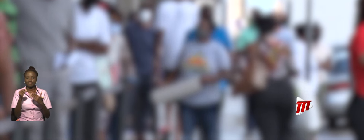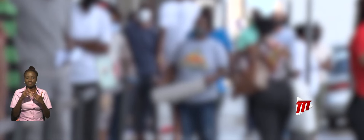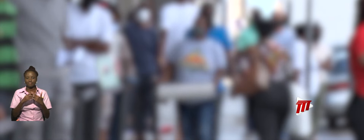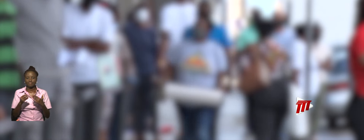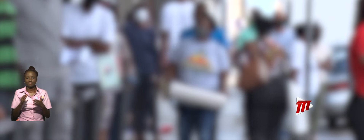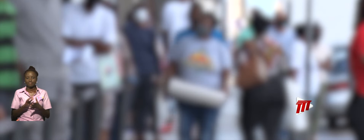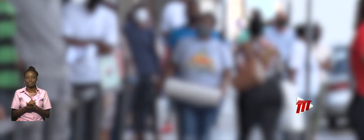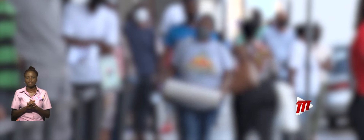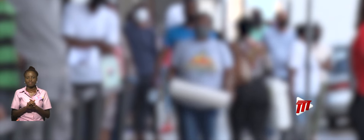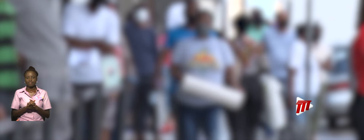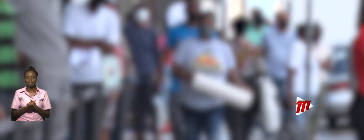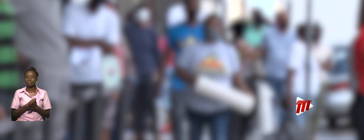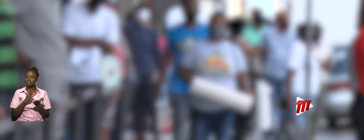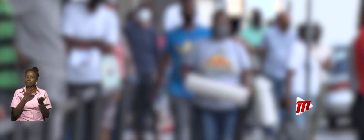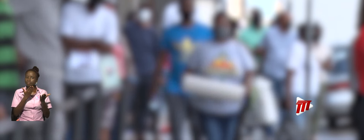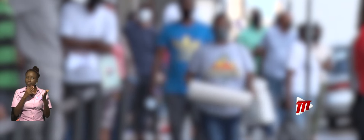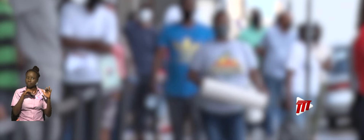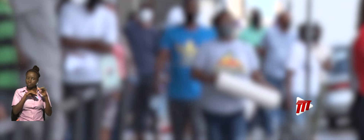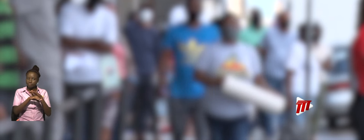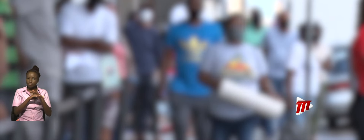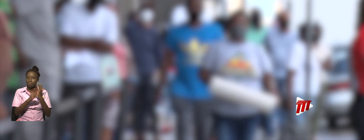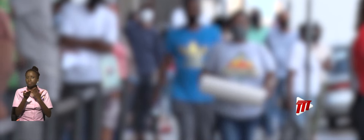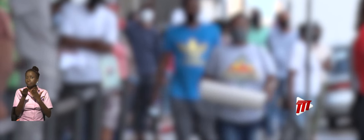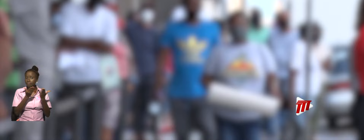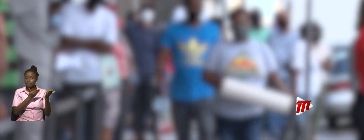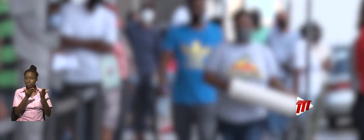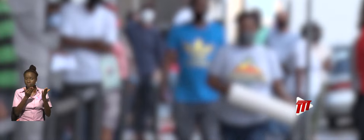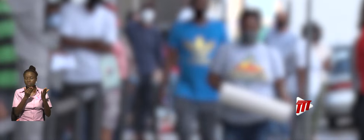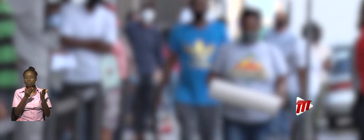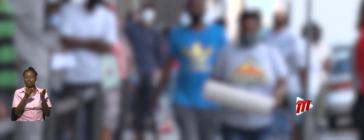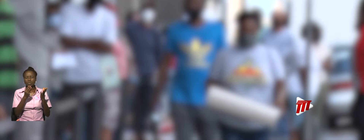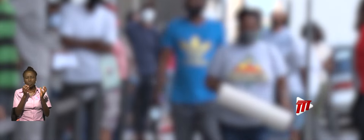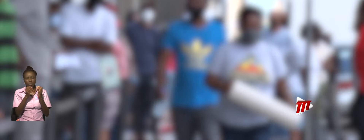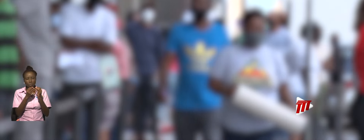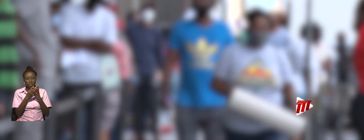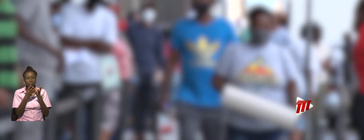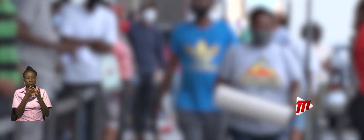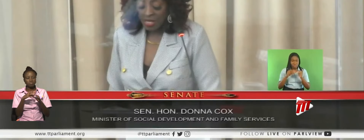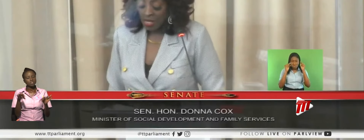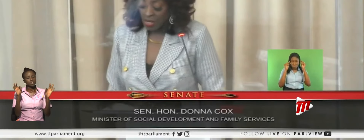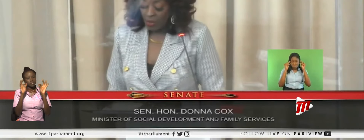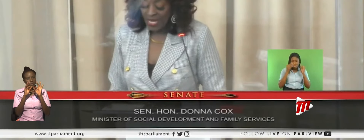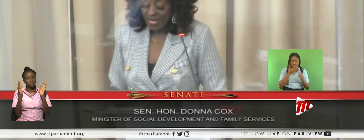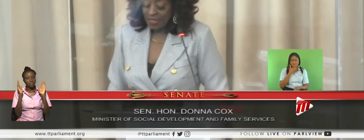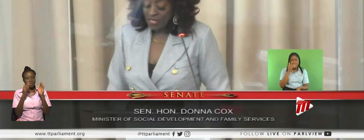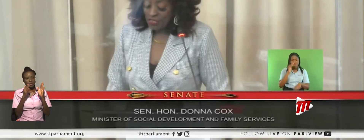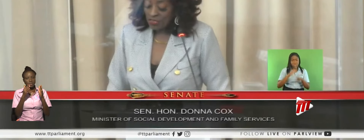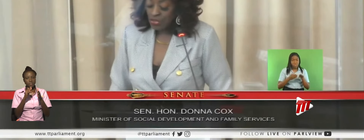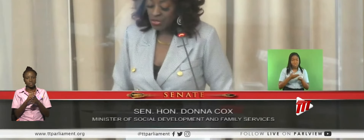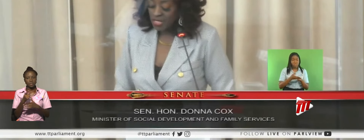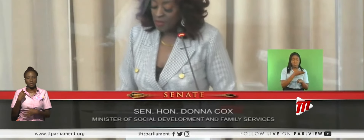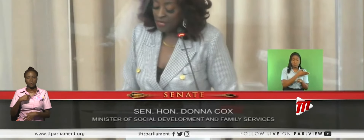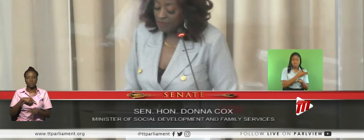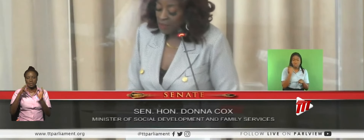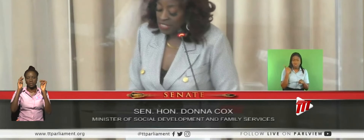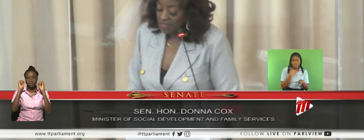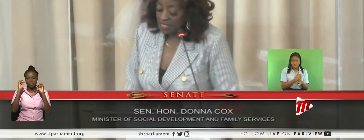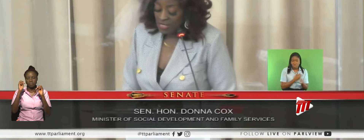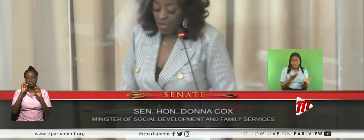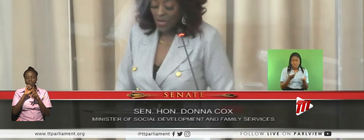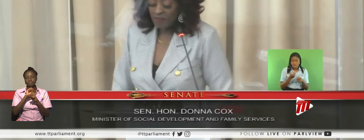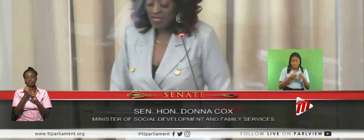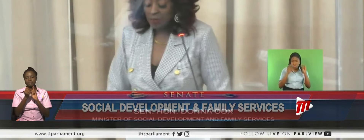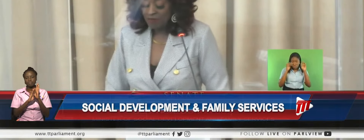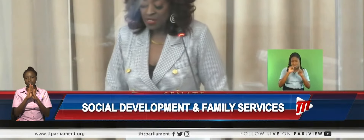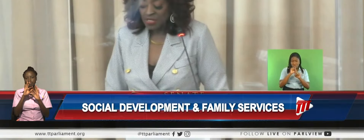Making their services more accessible was also a priority of the ministry in the last fiscal year. We at the Ministry of Social Development and Family